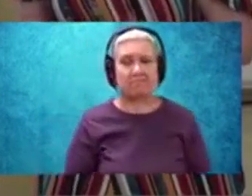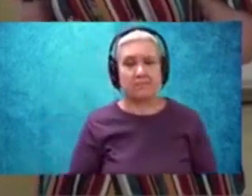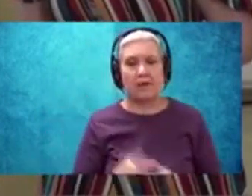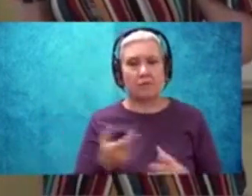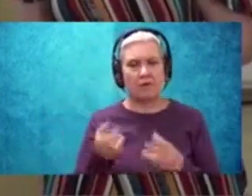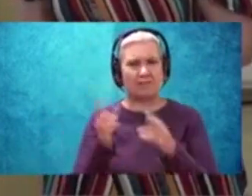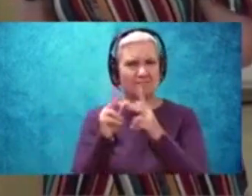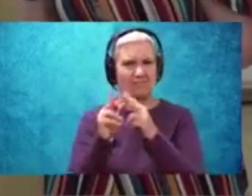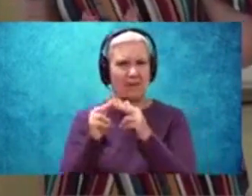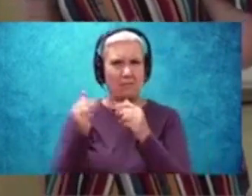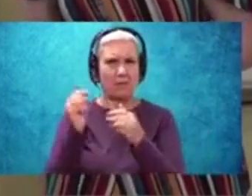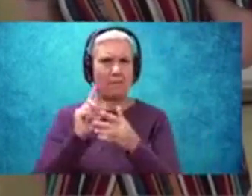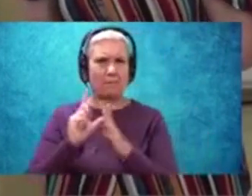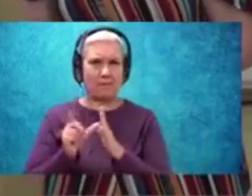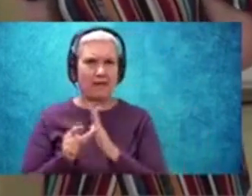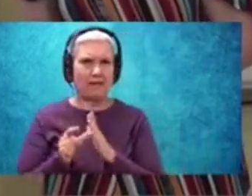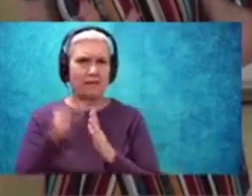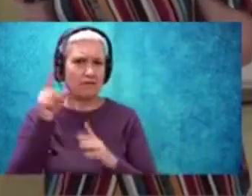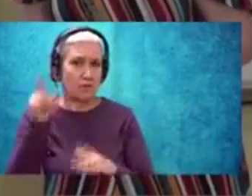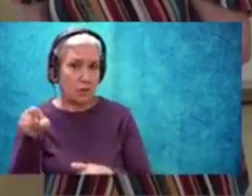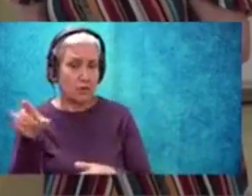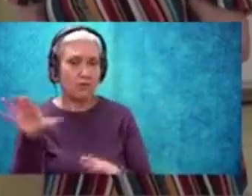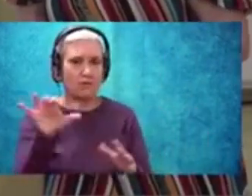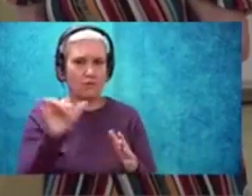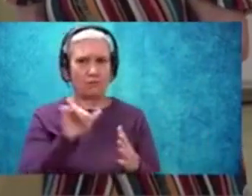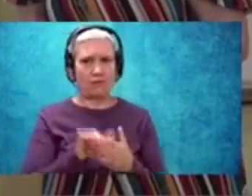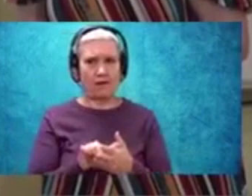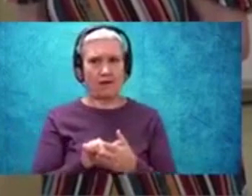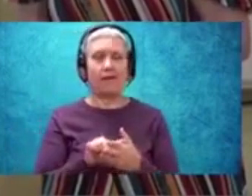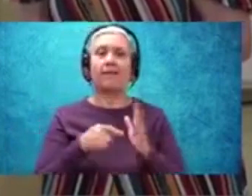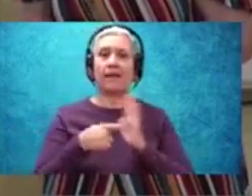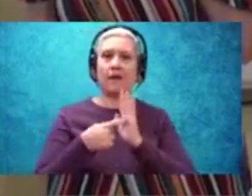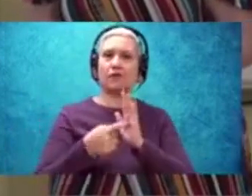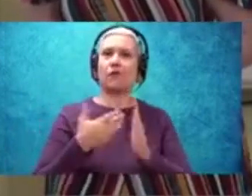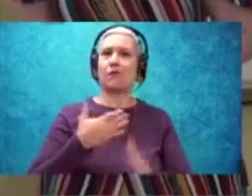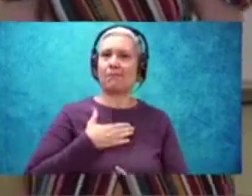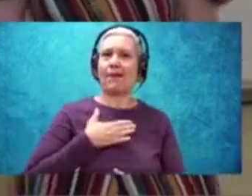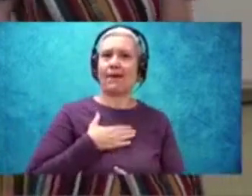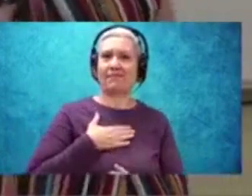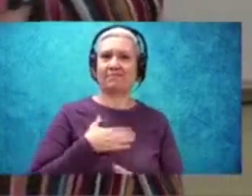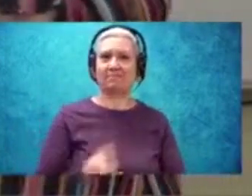And then I'm going to show you what it looks like when I do that, okay?